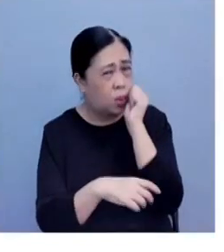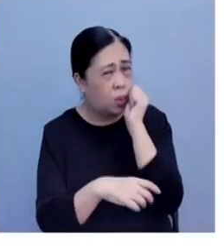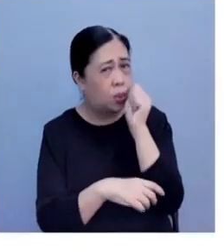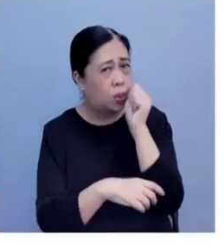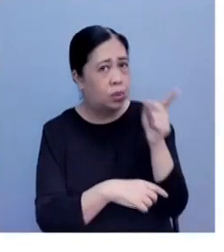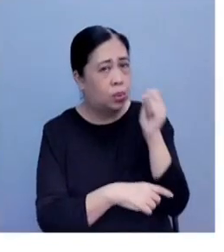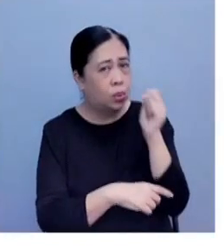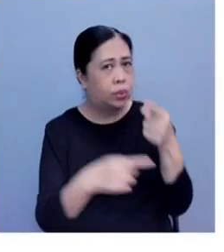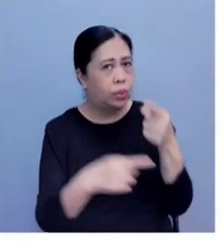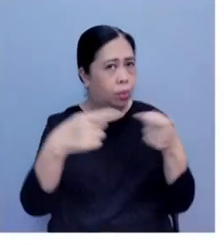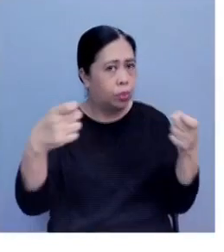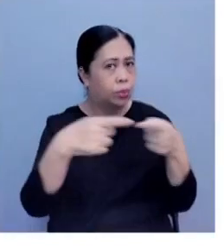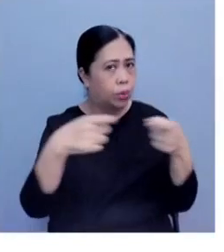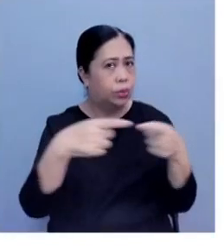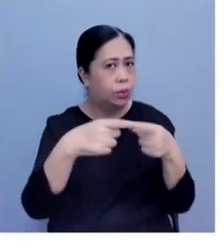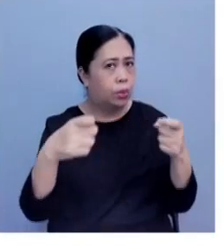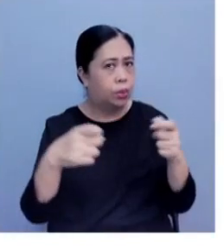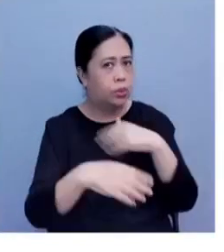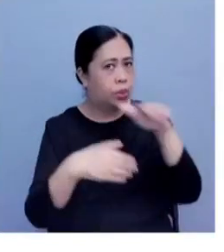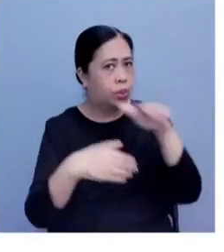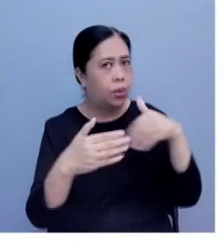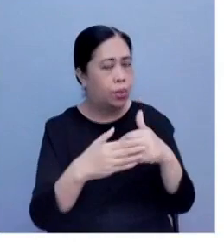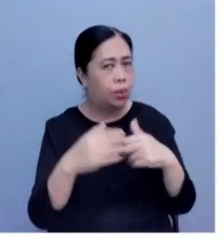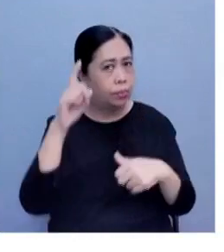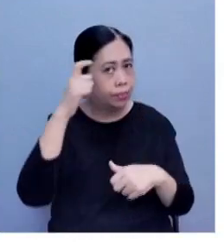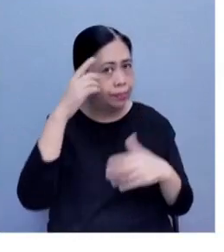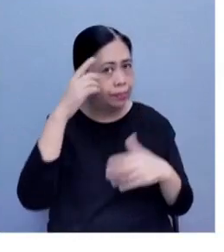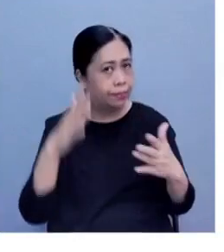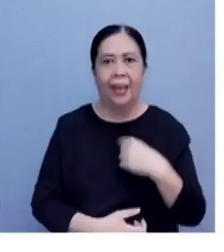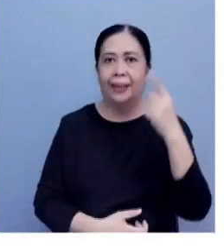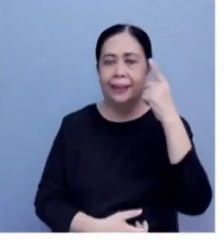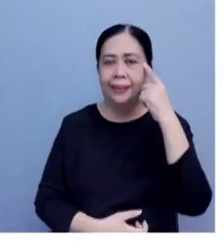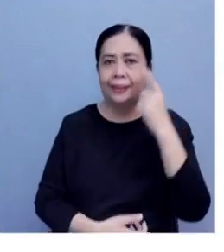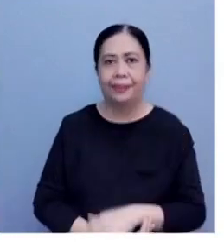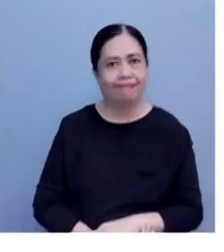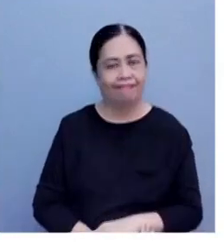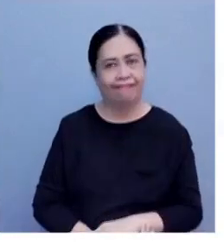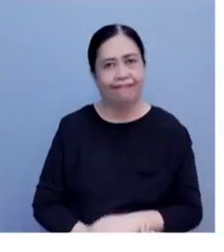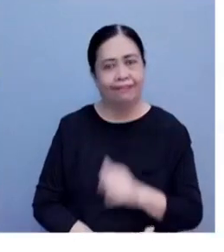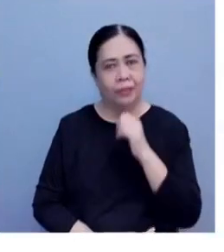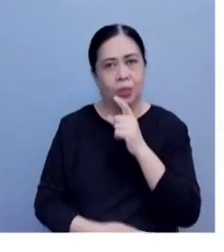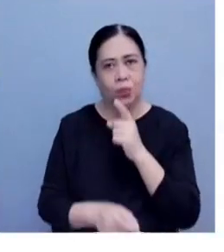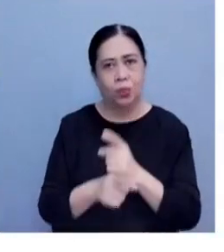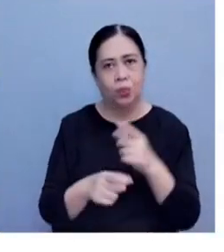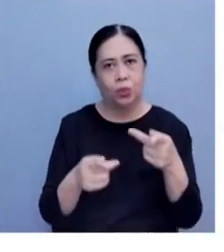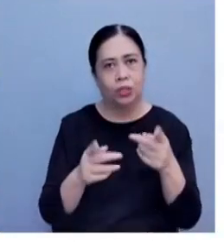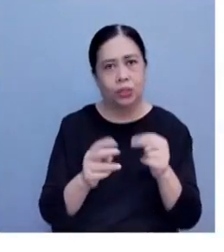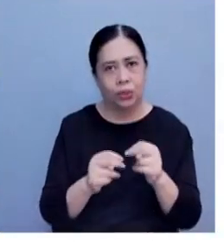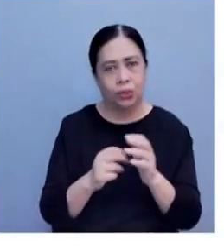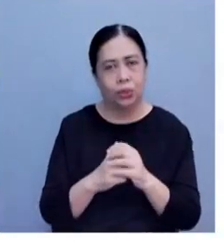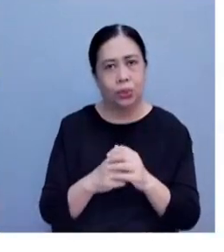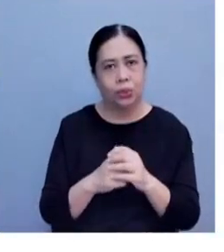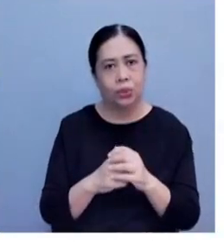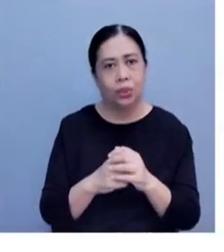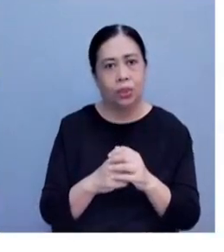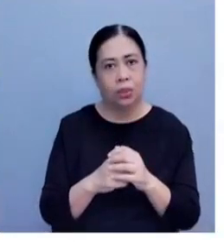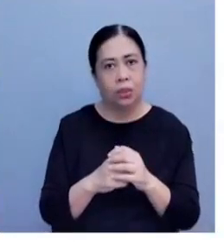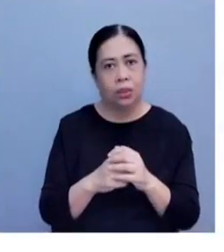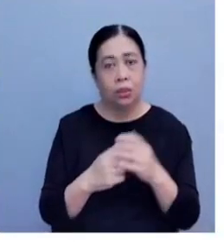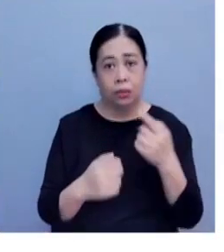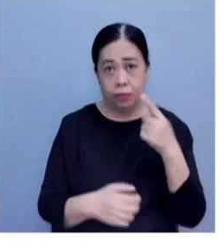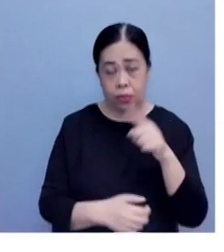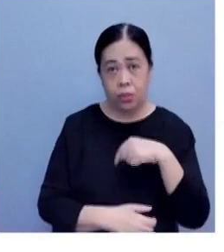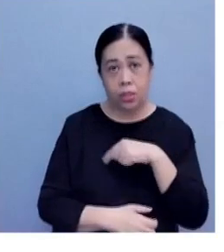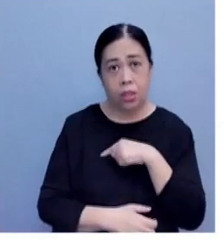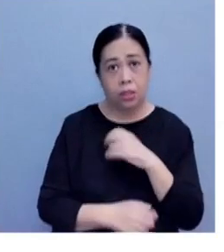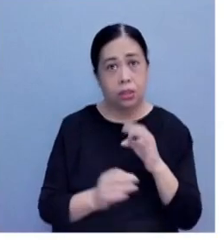administration? I think yan po ay extreme na position, Ms. Carmina. At sa atin po,